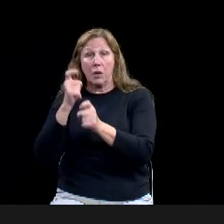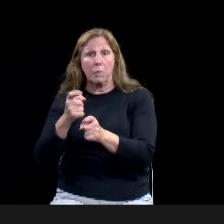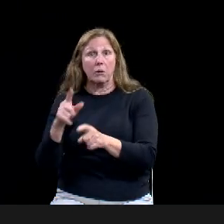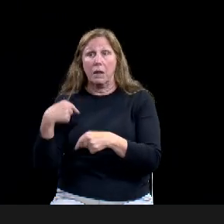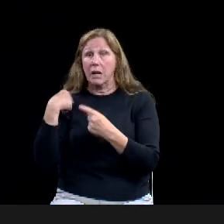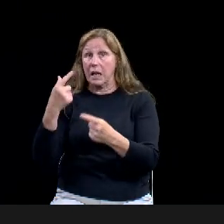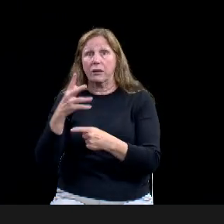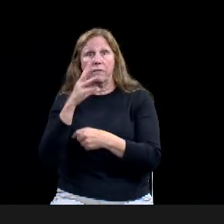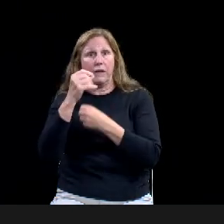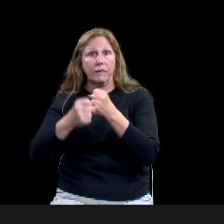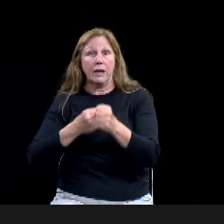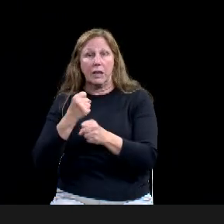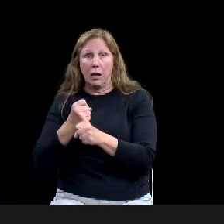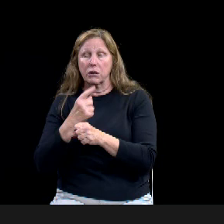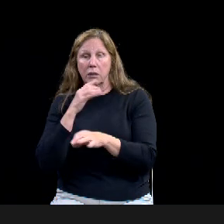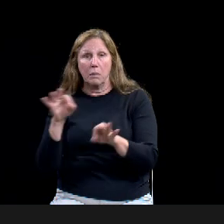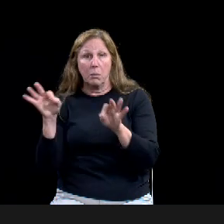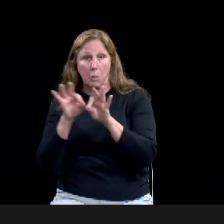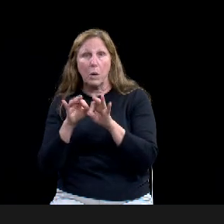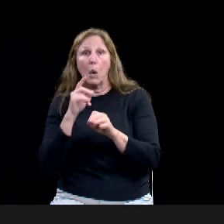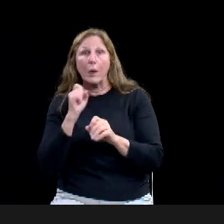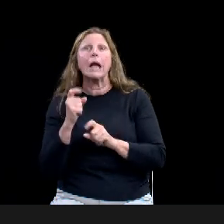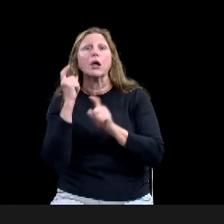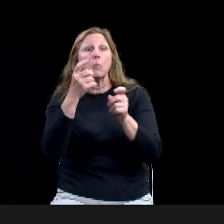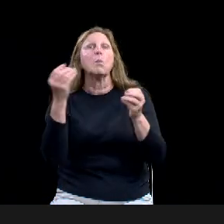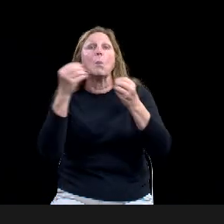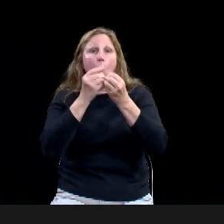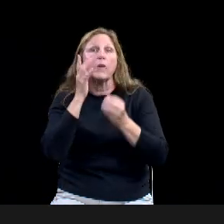And with that, I will say, thank you very much.